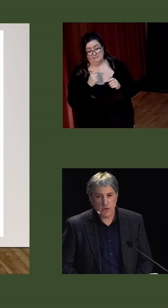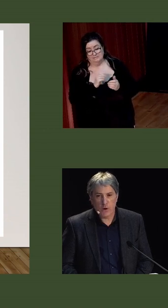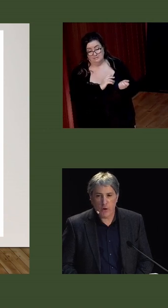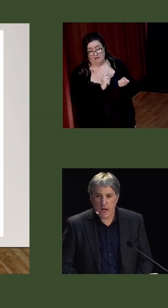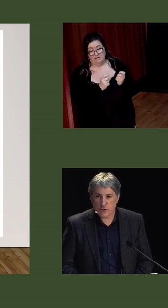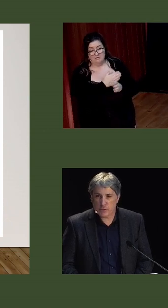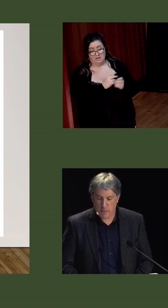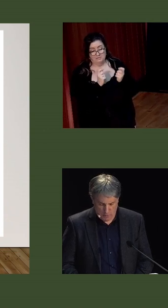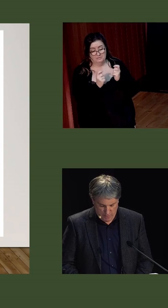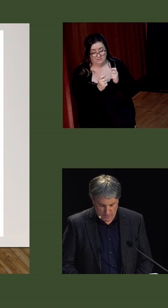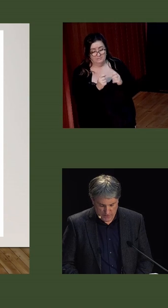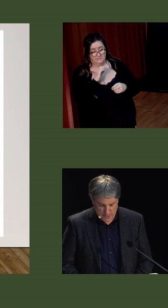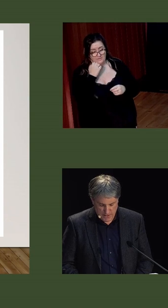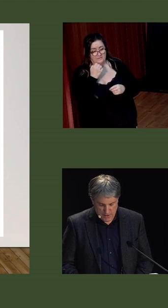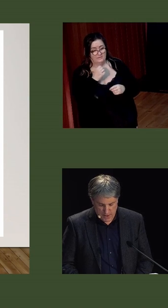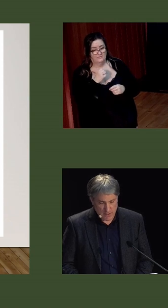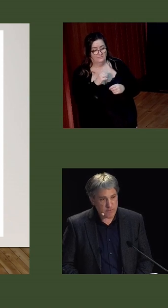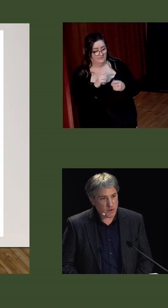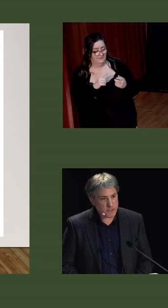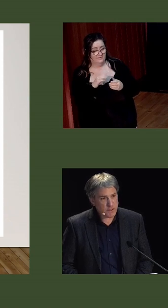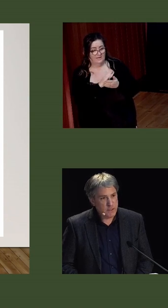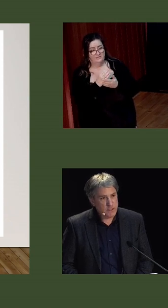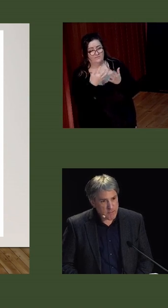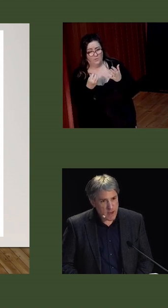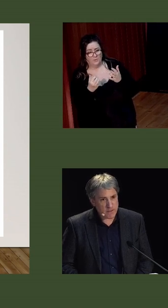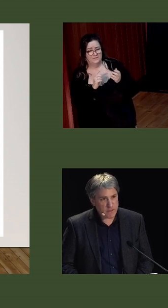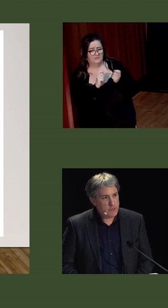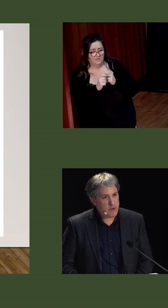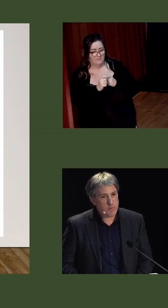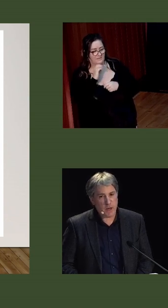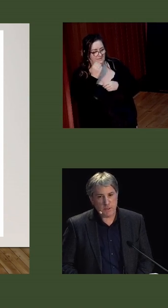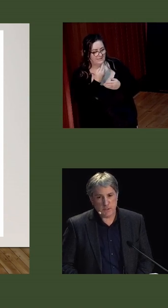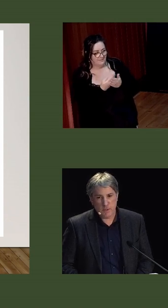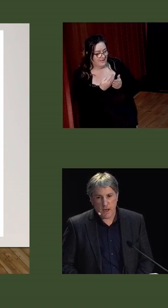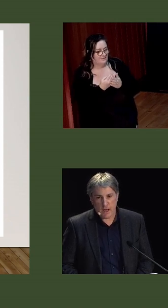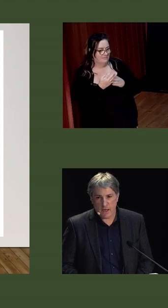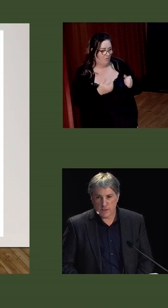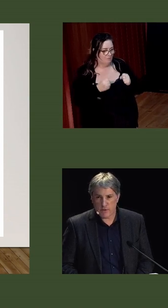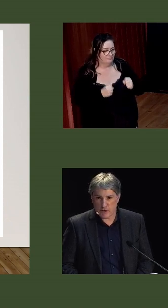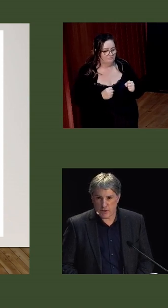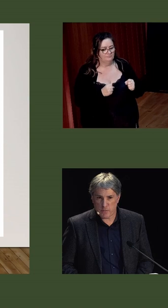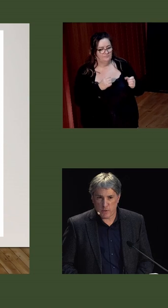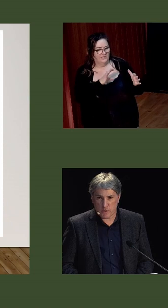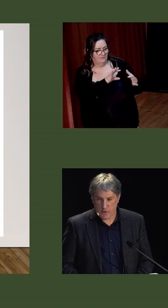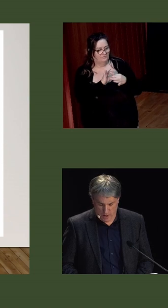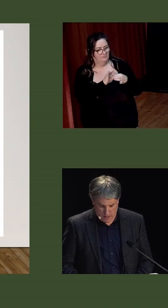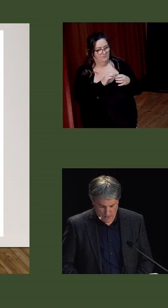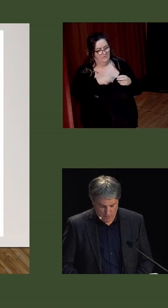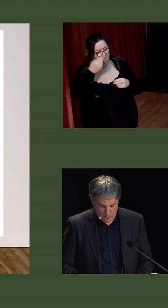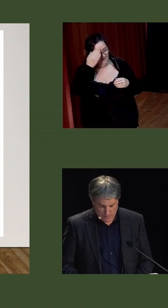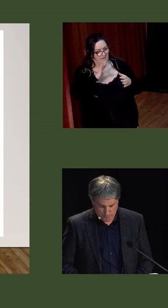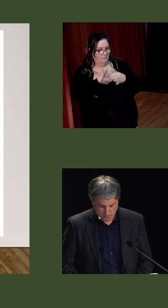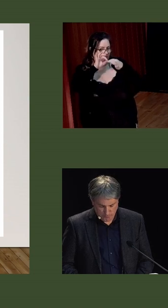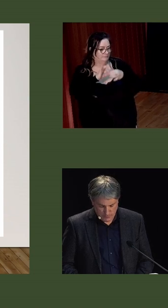opportunities occasioned by the welfare state in the 1940s demanded greater pragmatism in its relationship with the